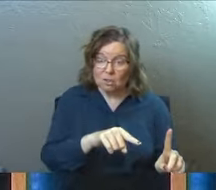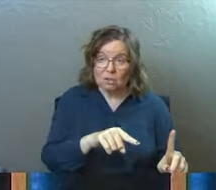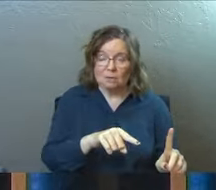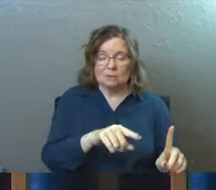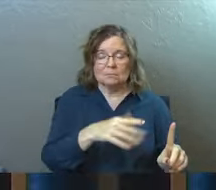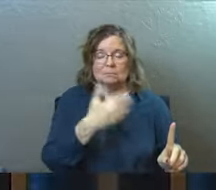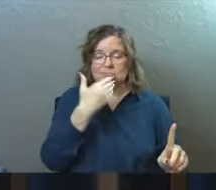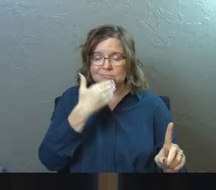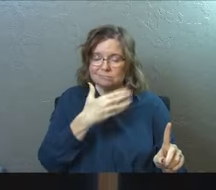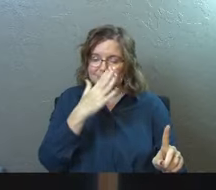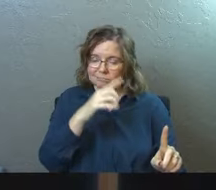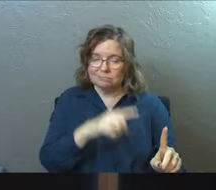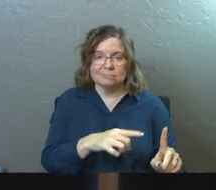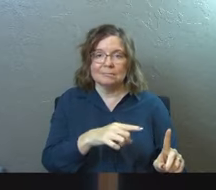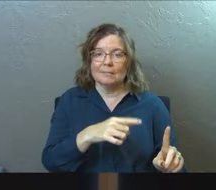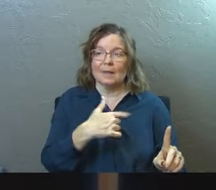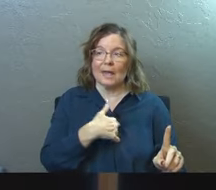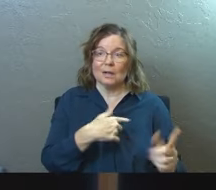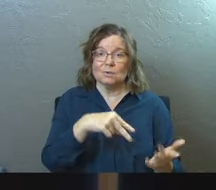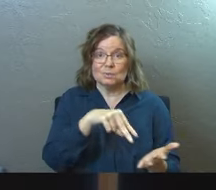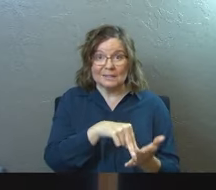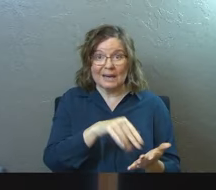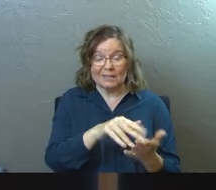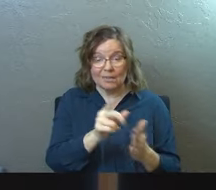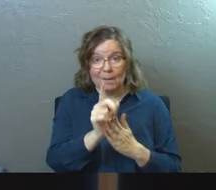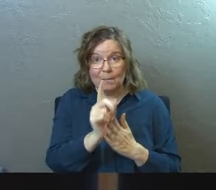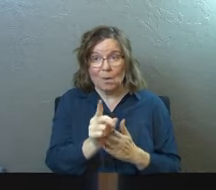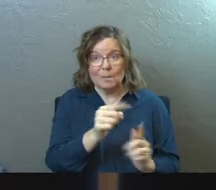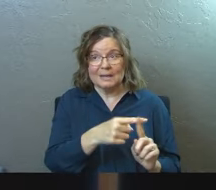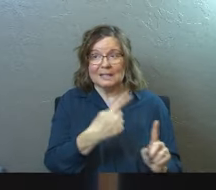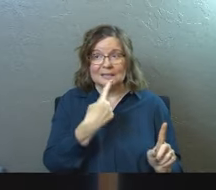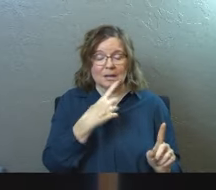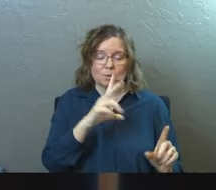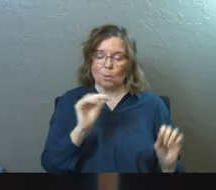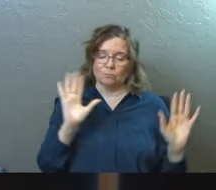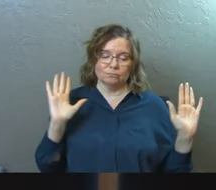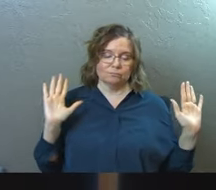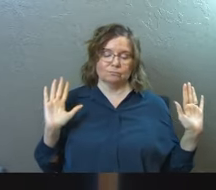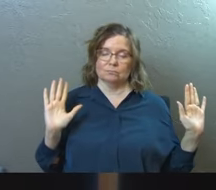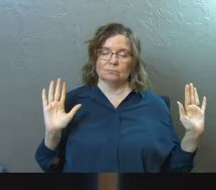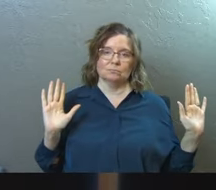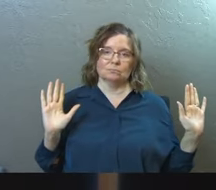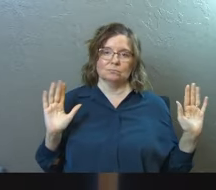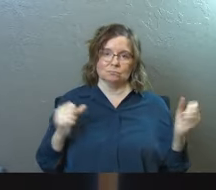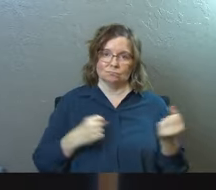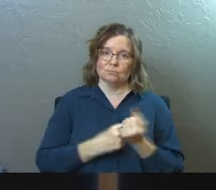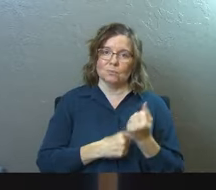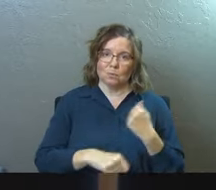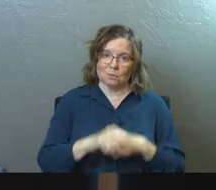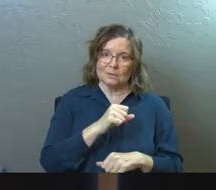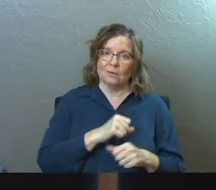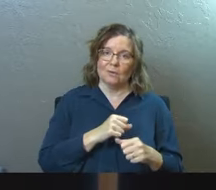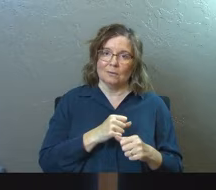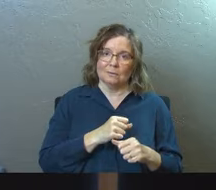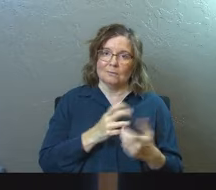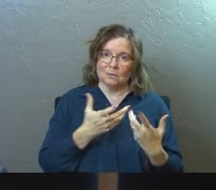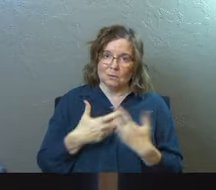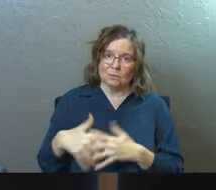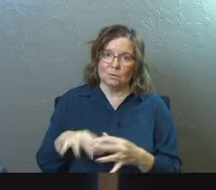God bless him, had to stand in that moment and say, nope, we're going to stay unified.